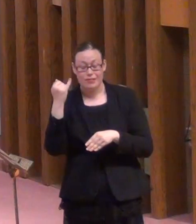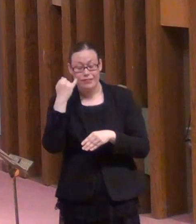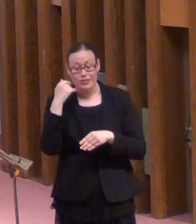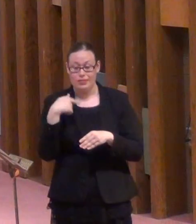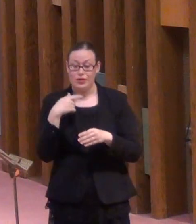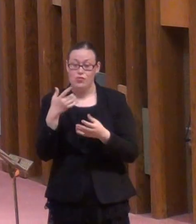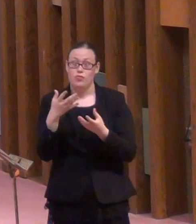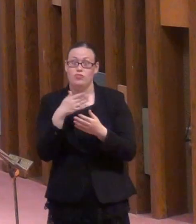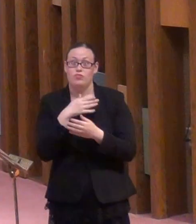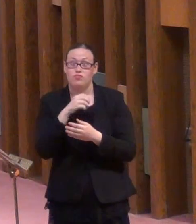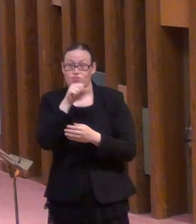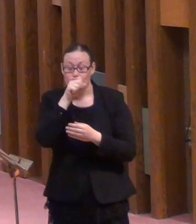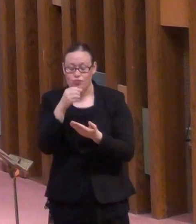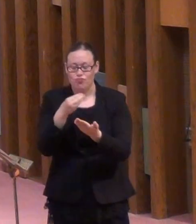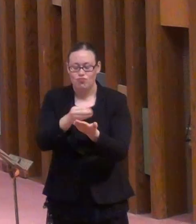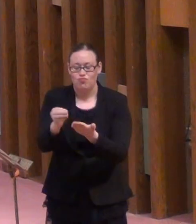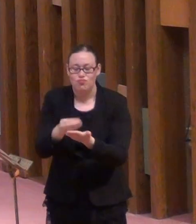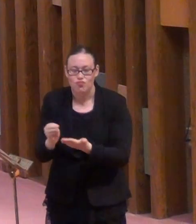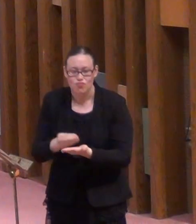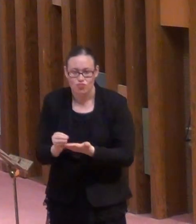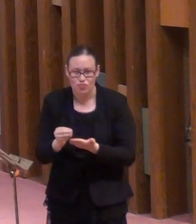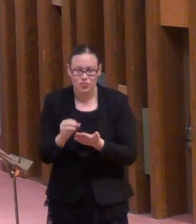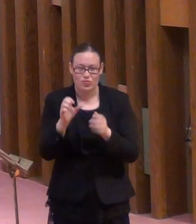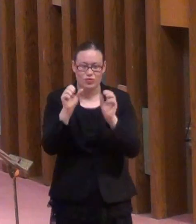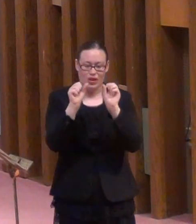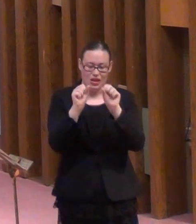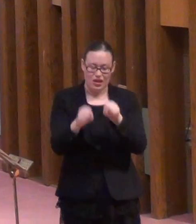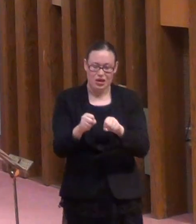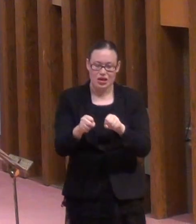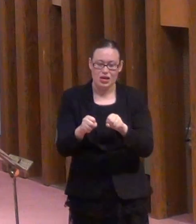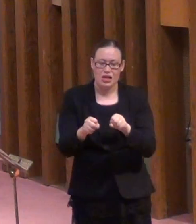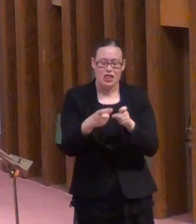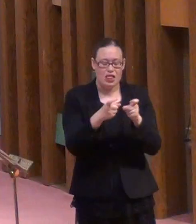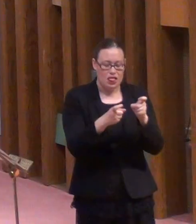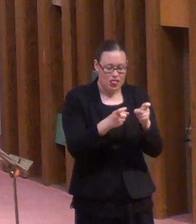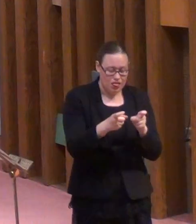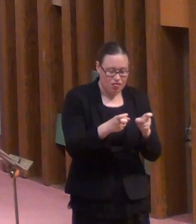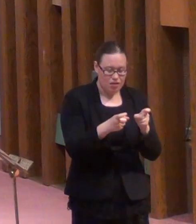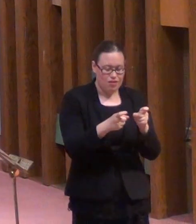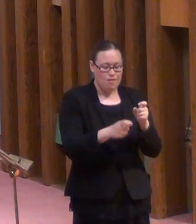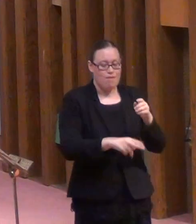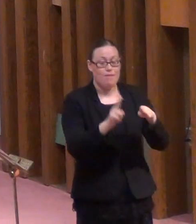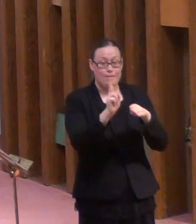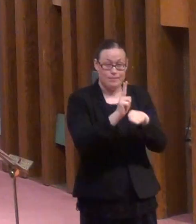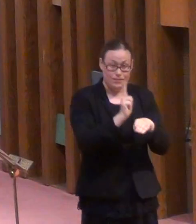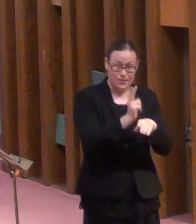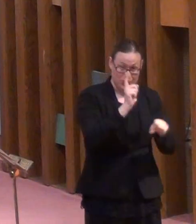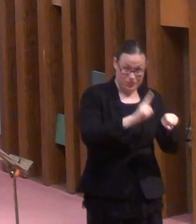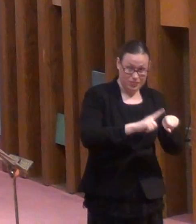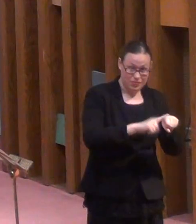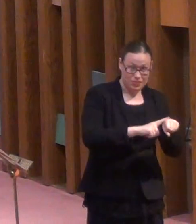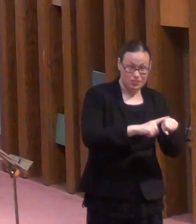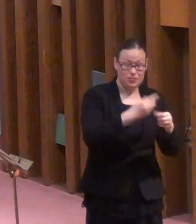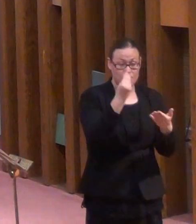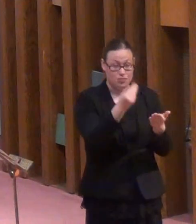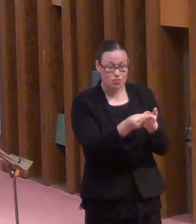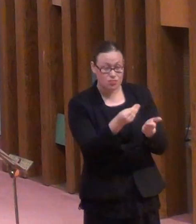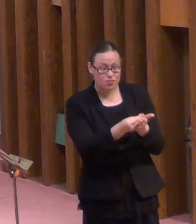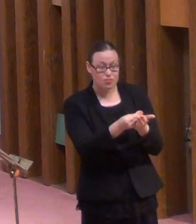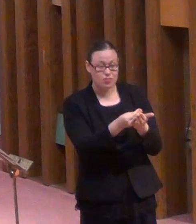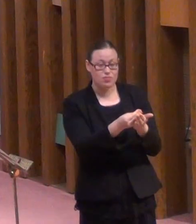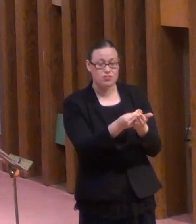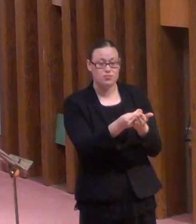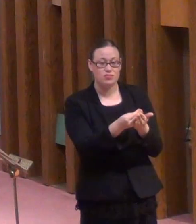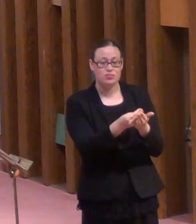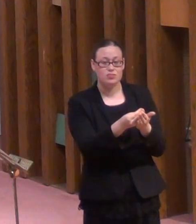if we will, to control the use of our time and money. It is a spiritual